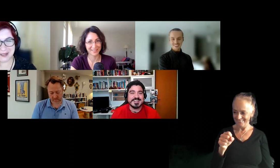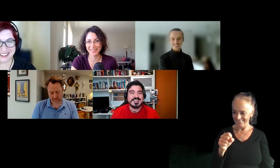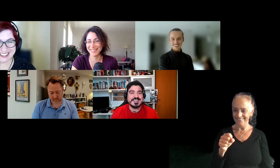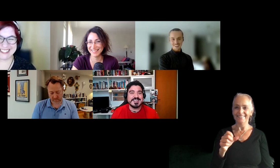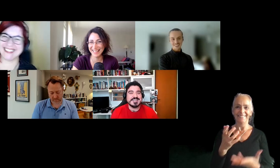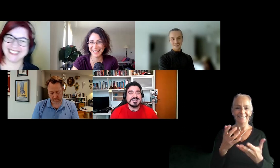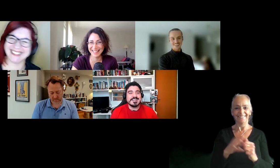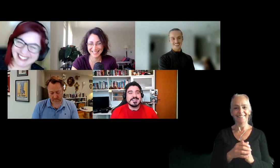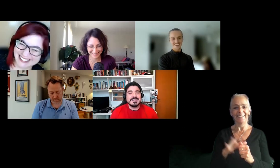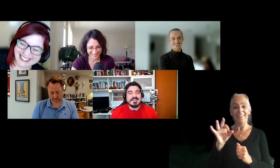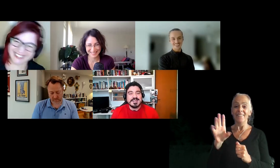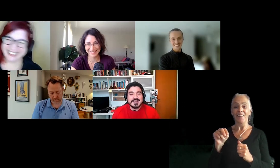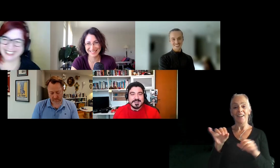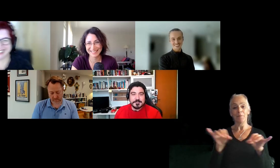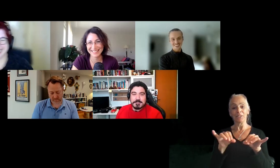measurements.